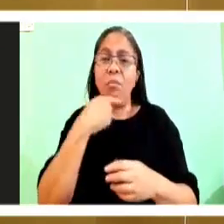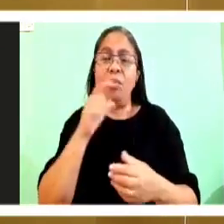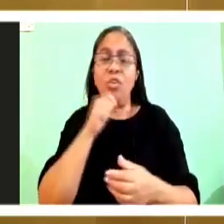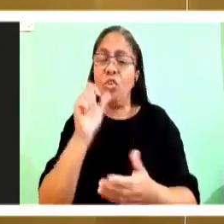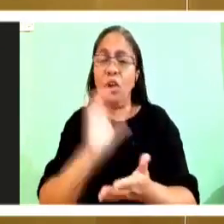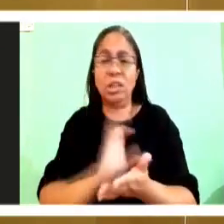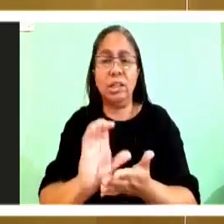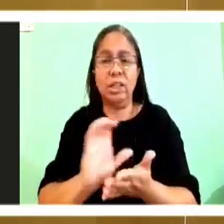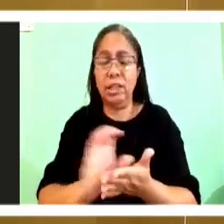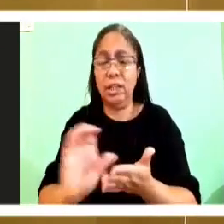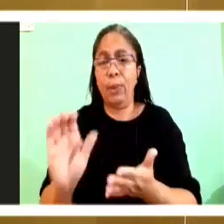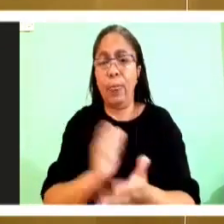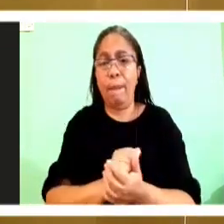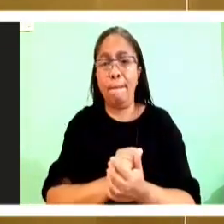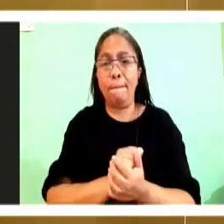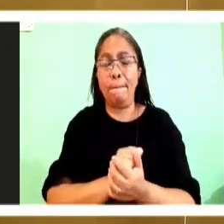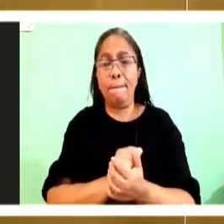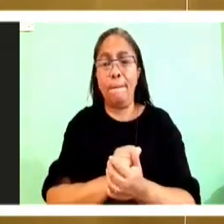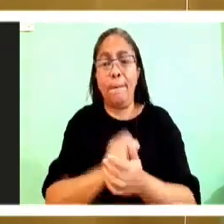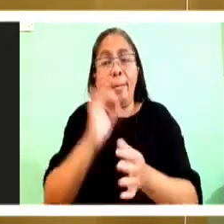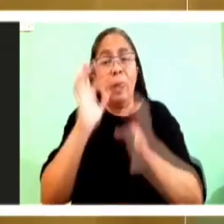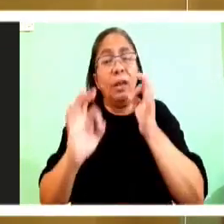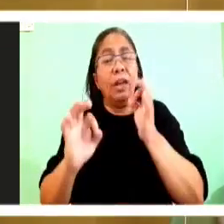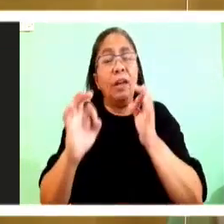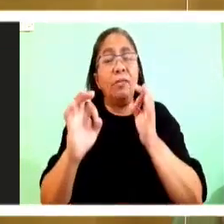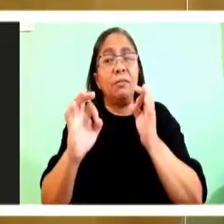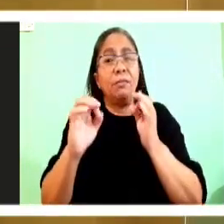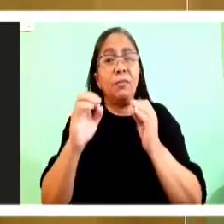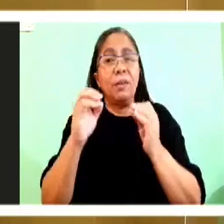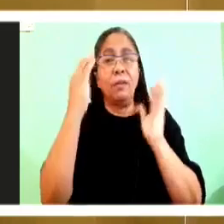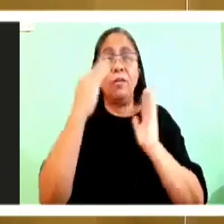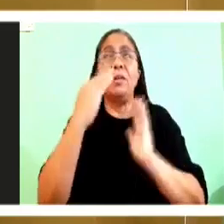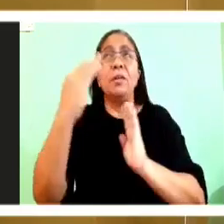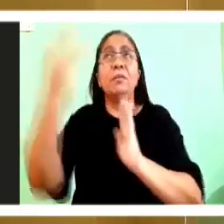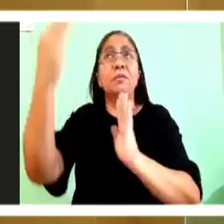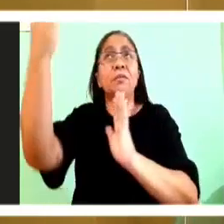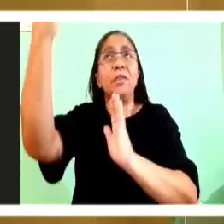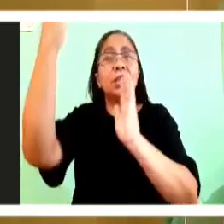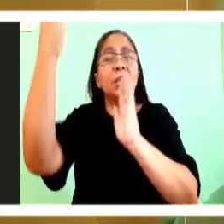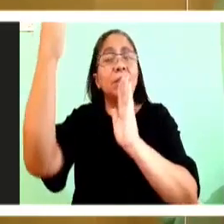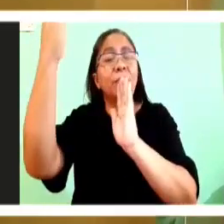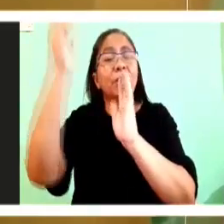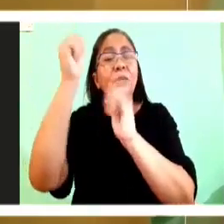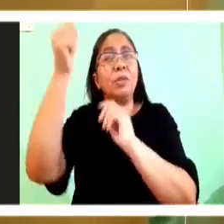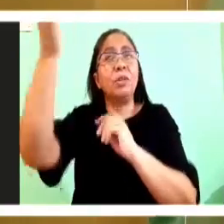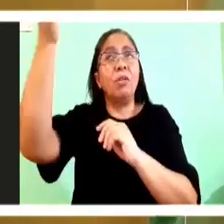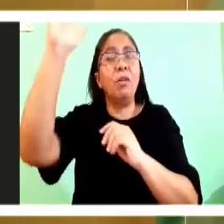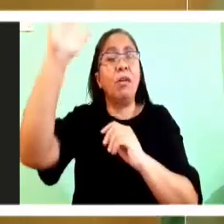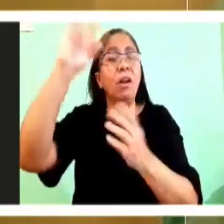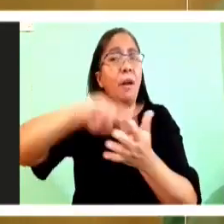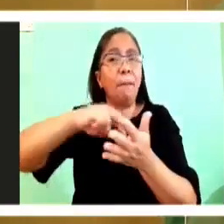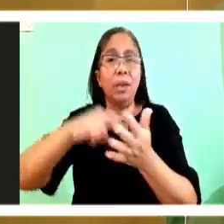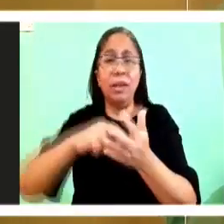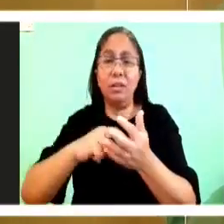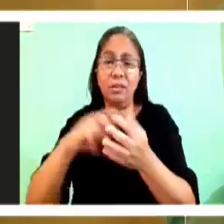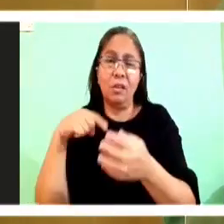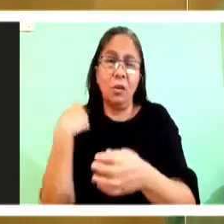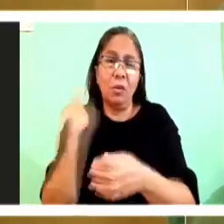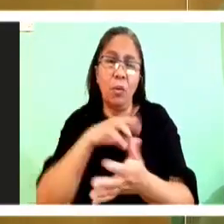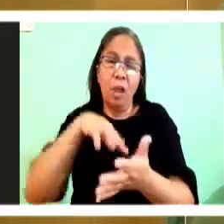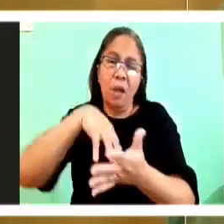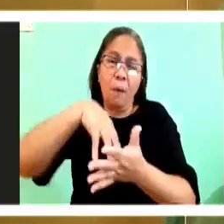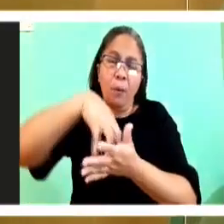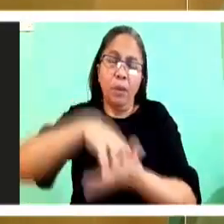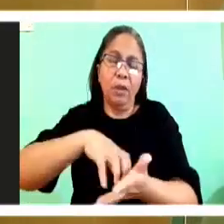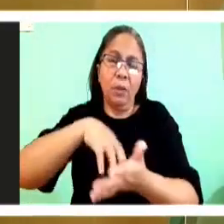To come face to face with God is to recognize how sinful we are. To